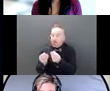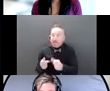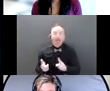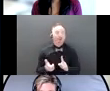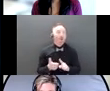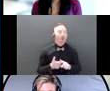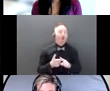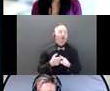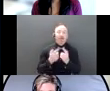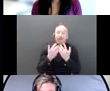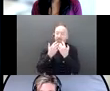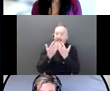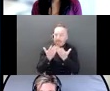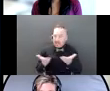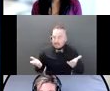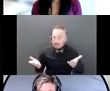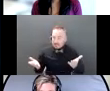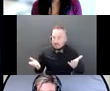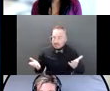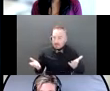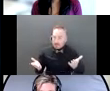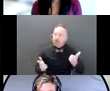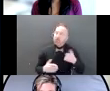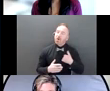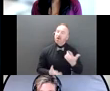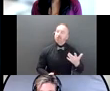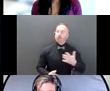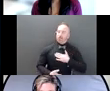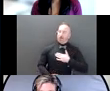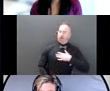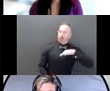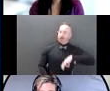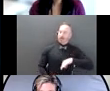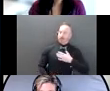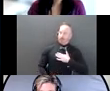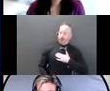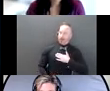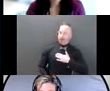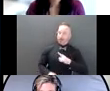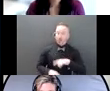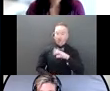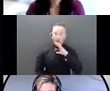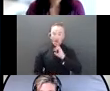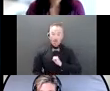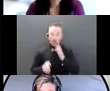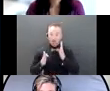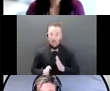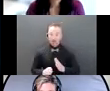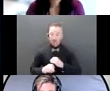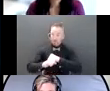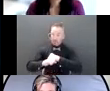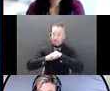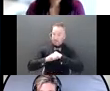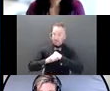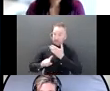benefit. So what can this older person do? How can they protect themselves? First one is by